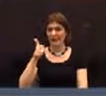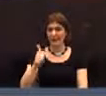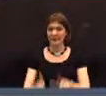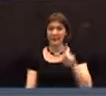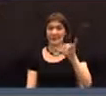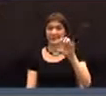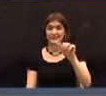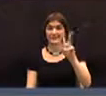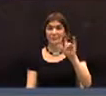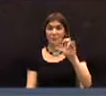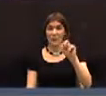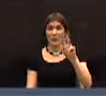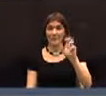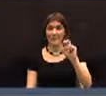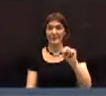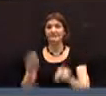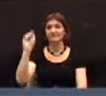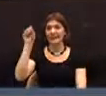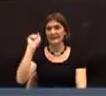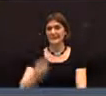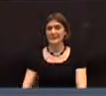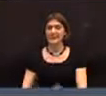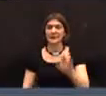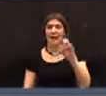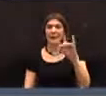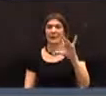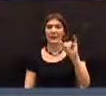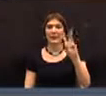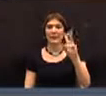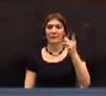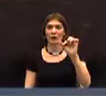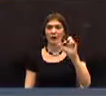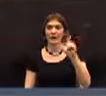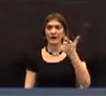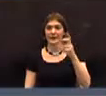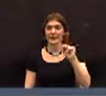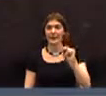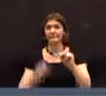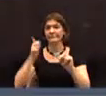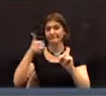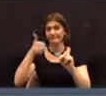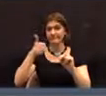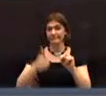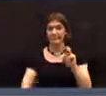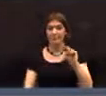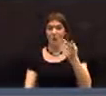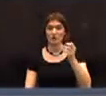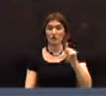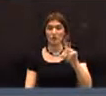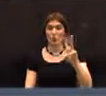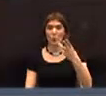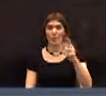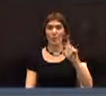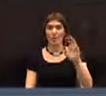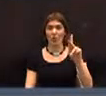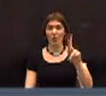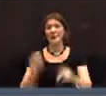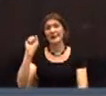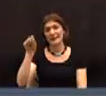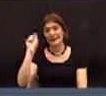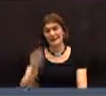Lisa Weinman. Yes. Emily Wergen. Yay. Marshall Wheelock. Yes.